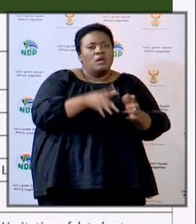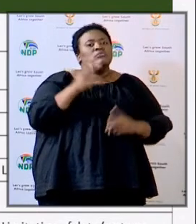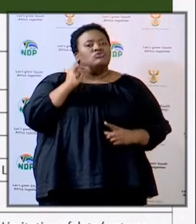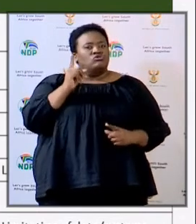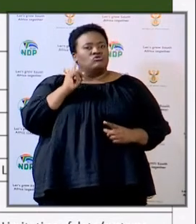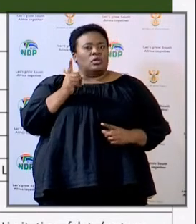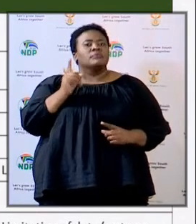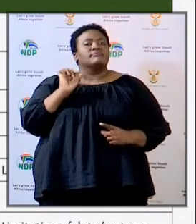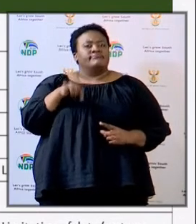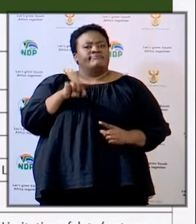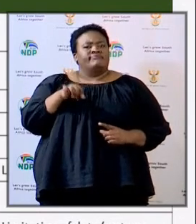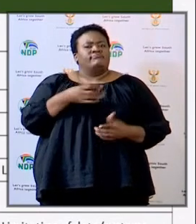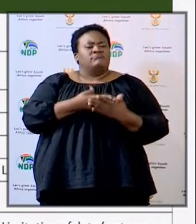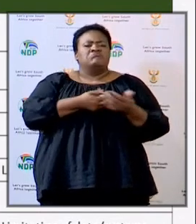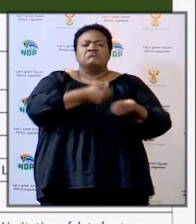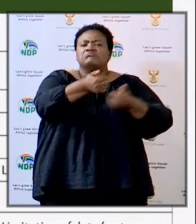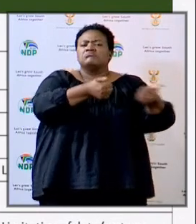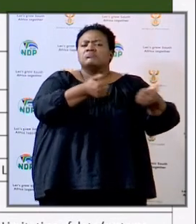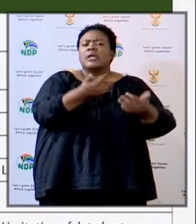teachers